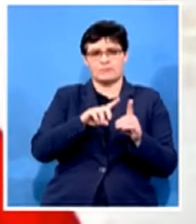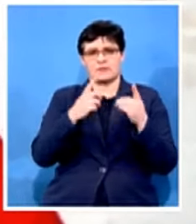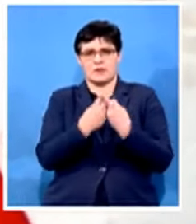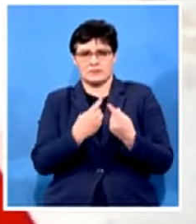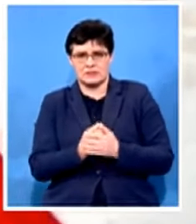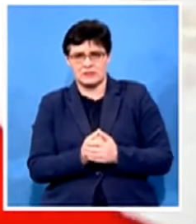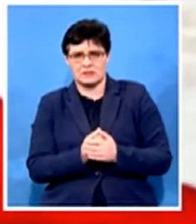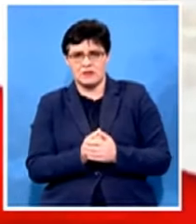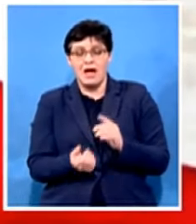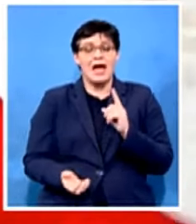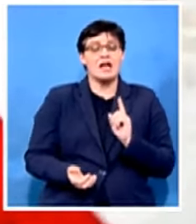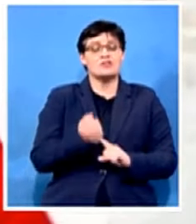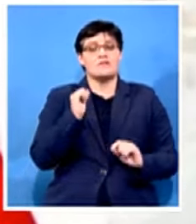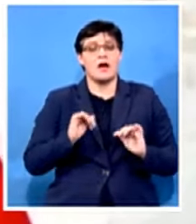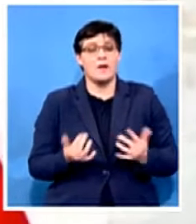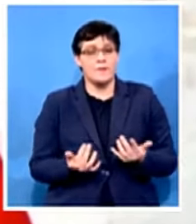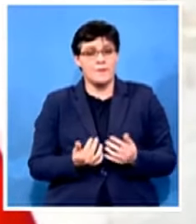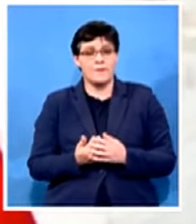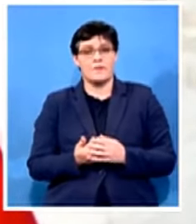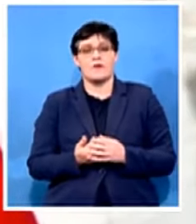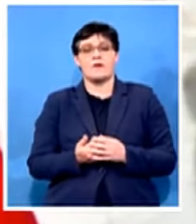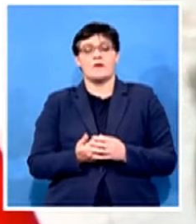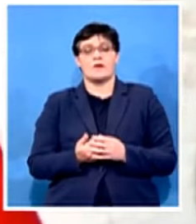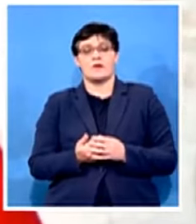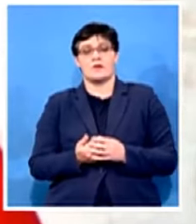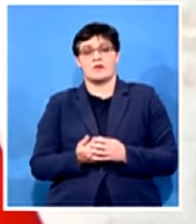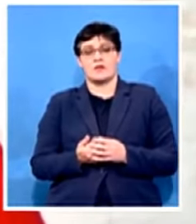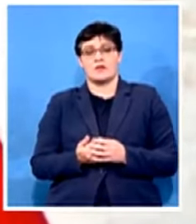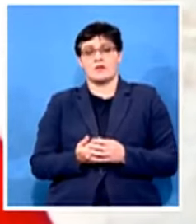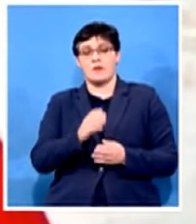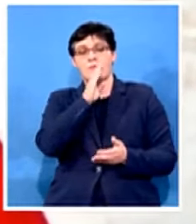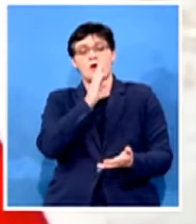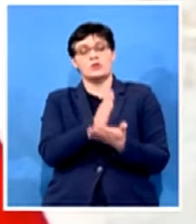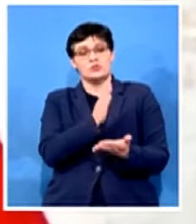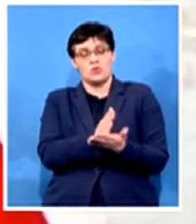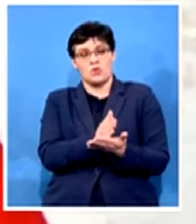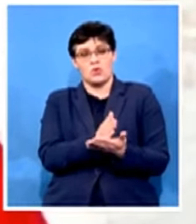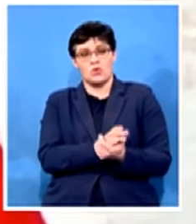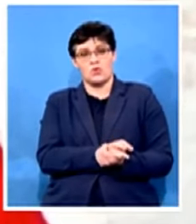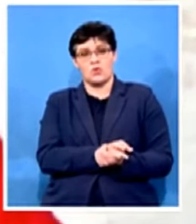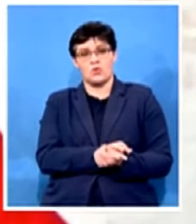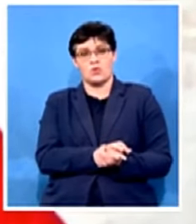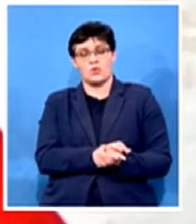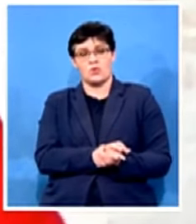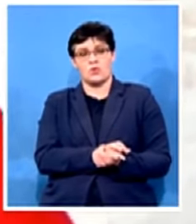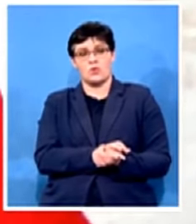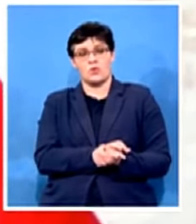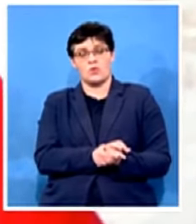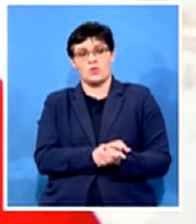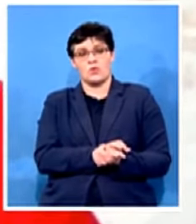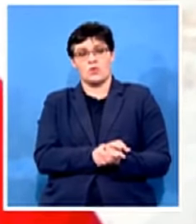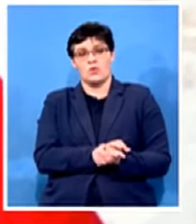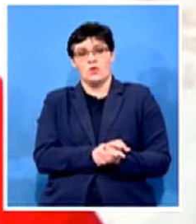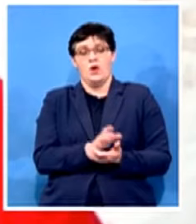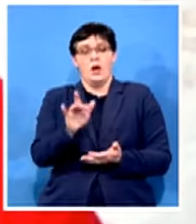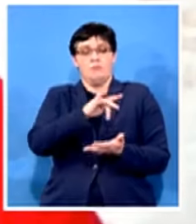through uh ensuring that uh you know uh posts were filled and uh